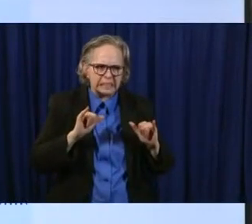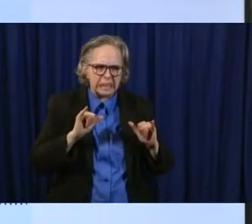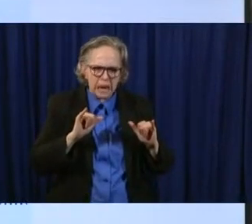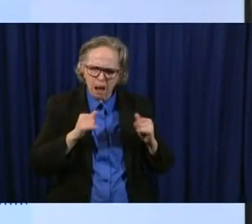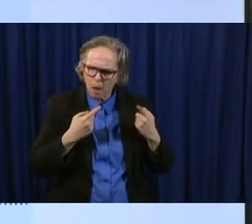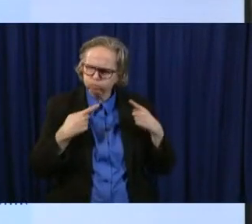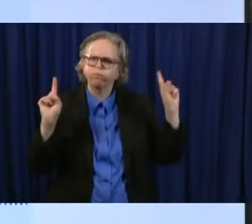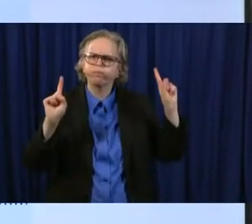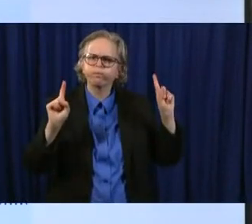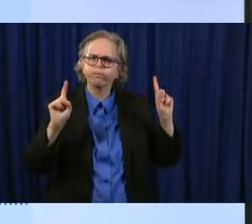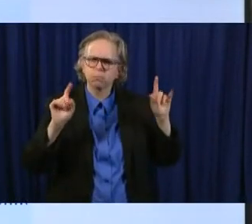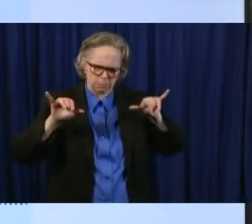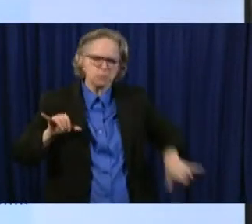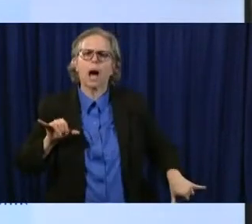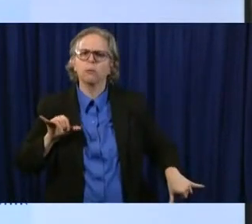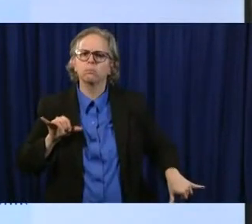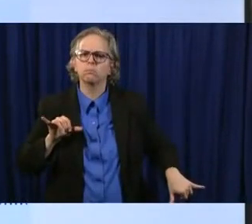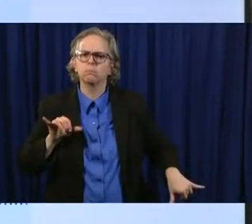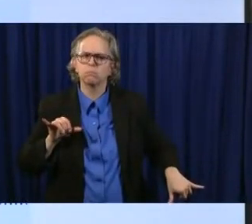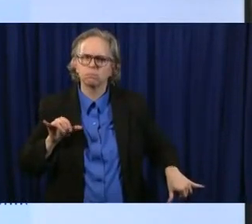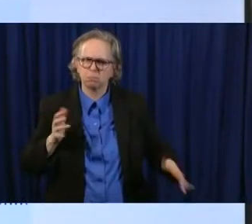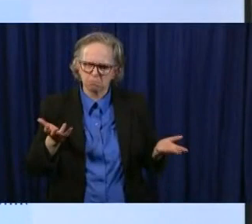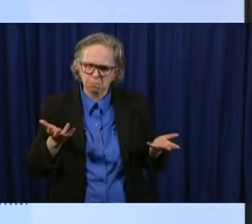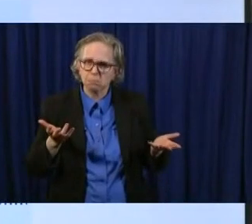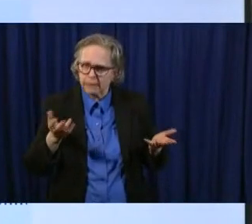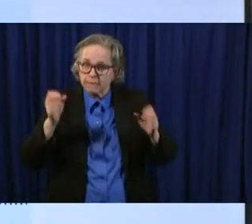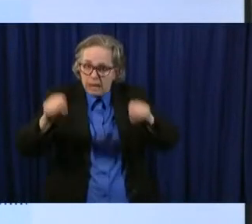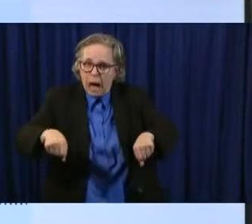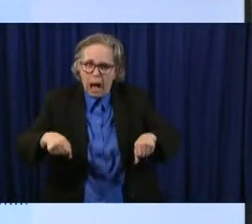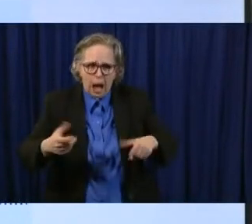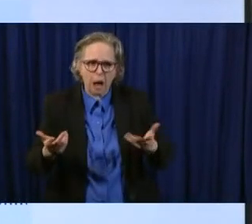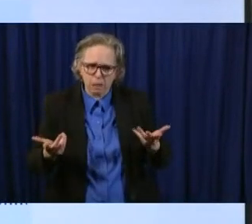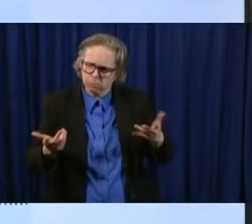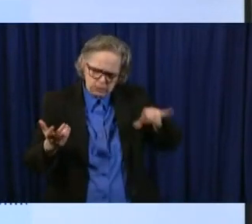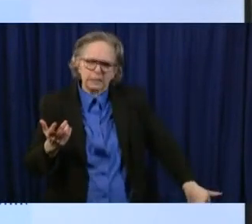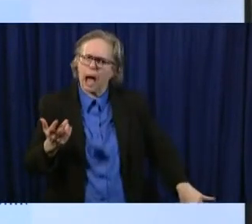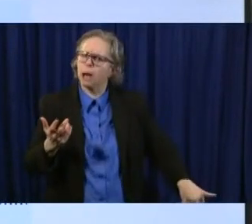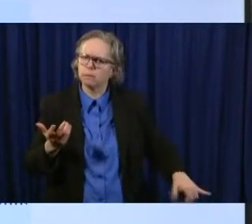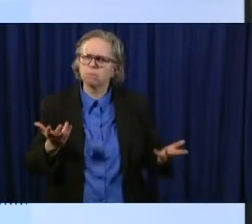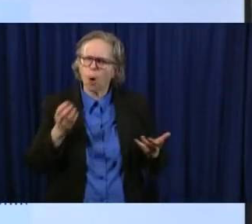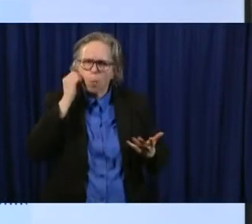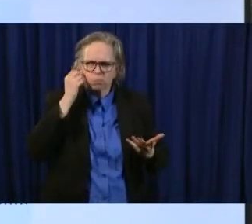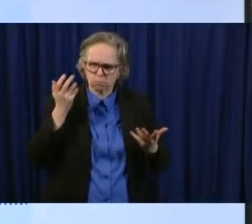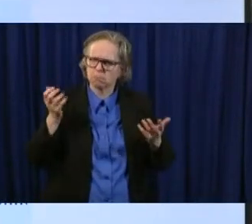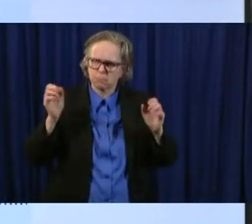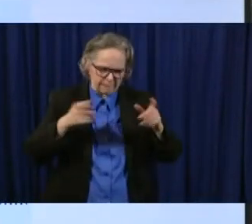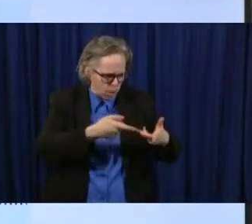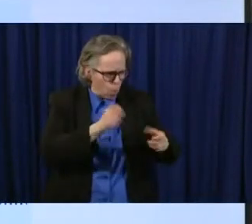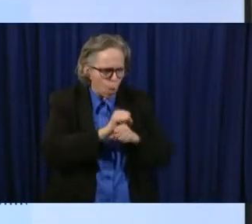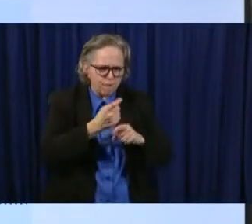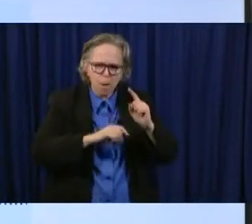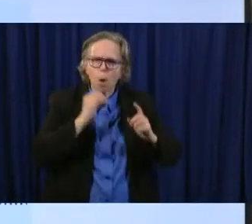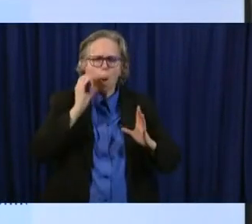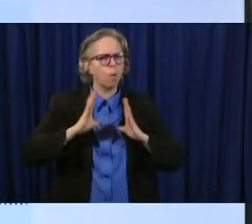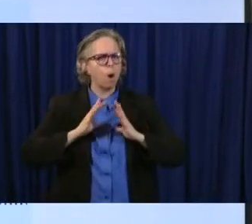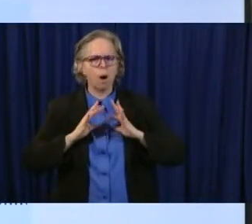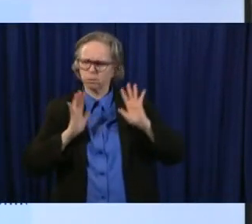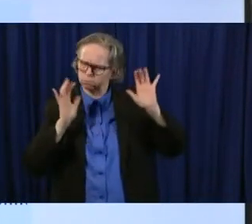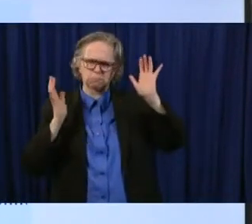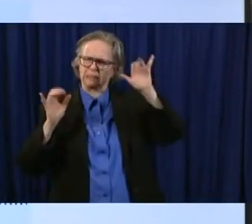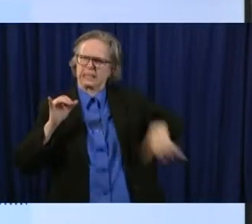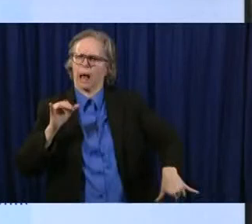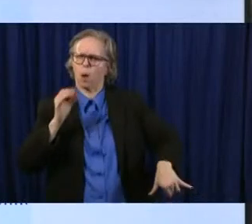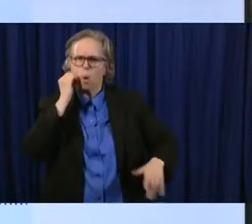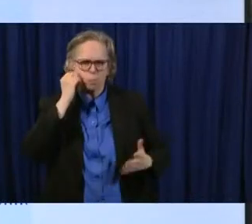into their office space to continue to do that as much as humanly possible. Uh, continue to have people work from home. Again,